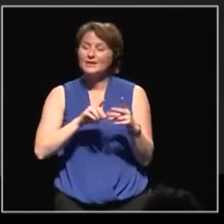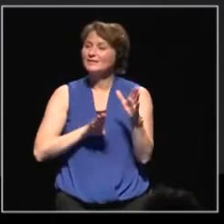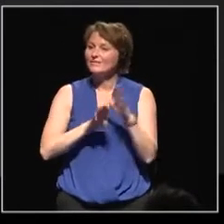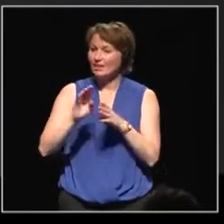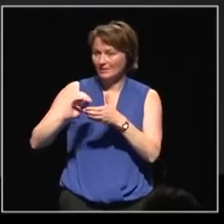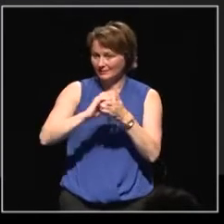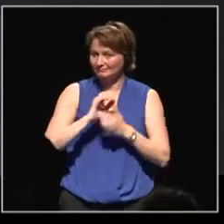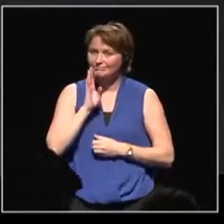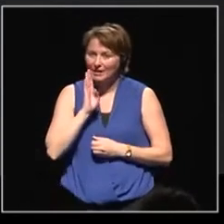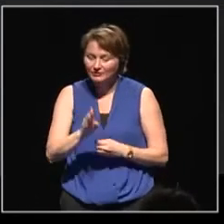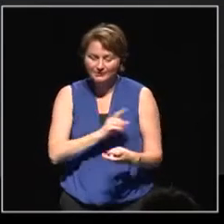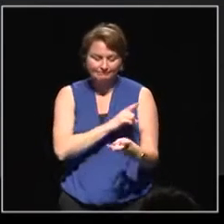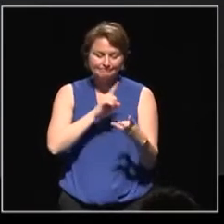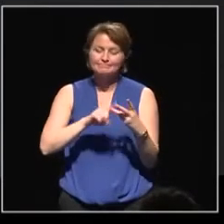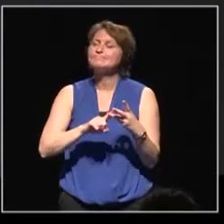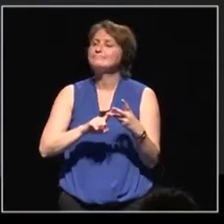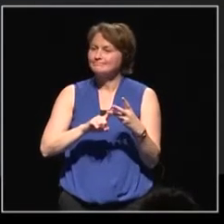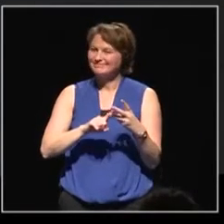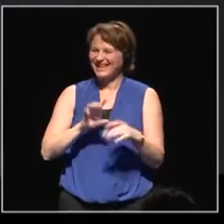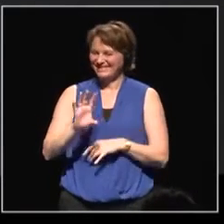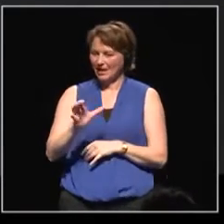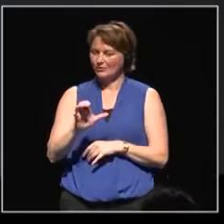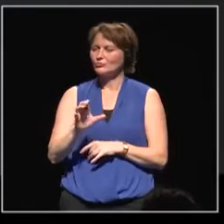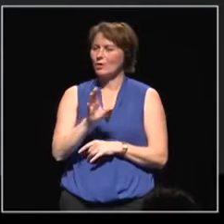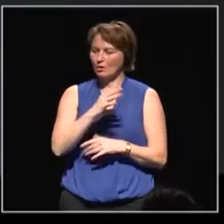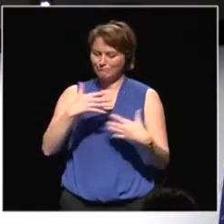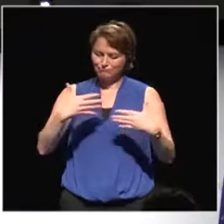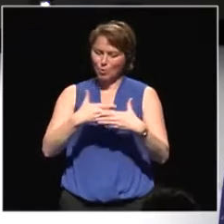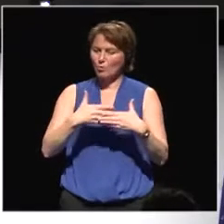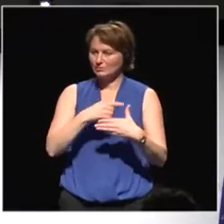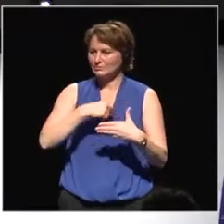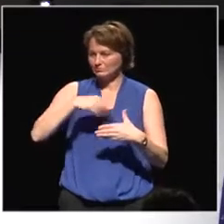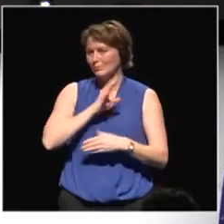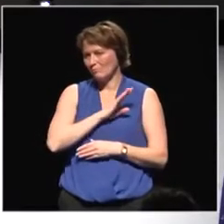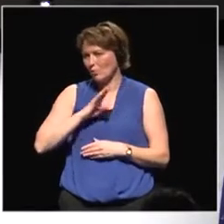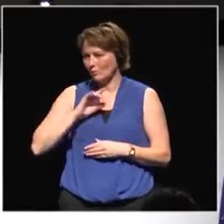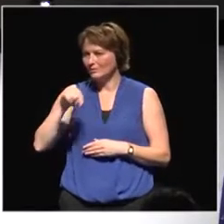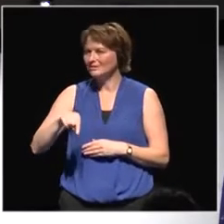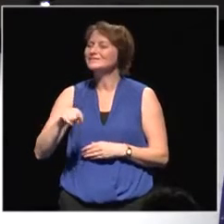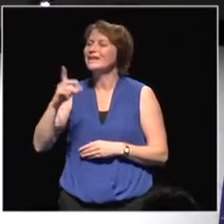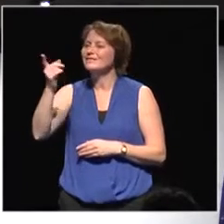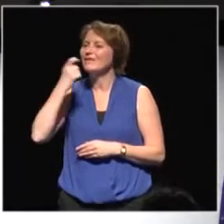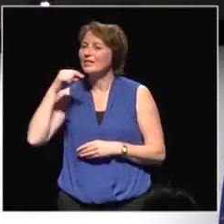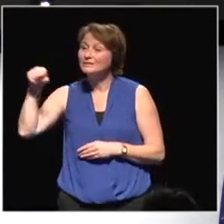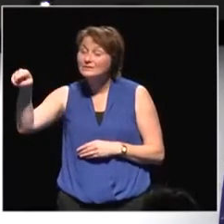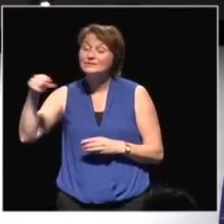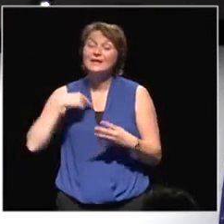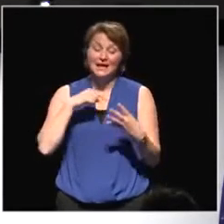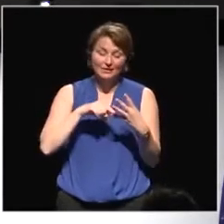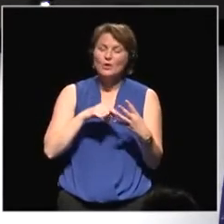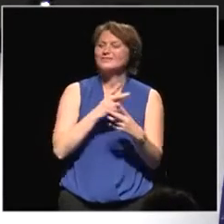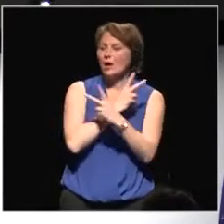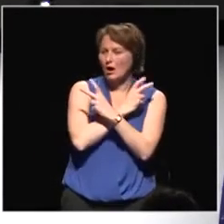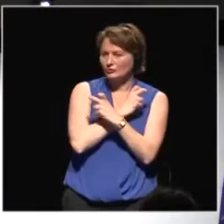from the National Board of Education in Finland, a curriculum expert, and from the Austrian Development Agency, Austria.